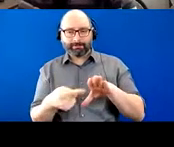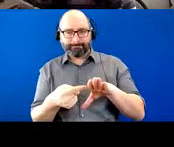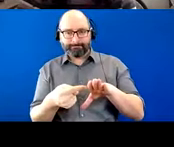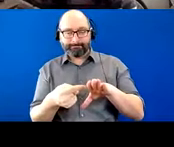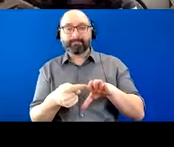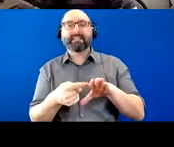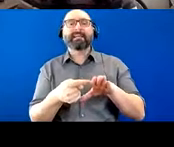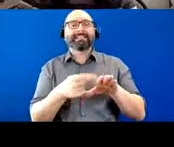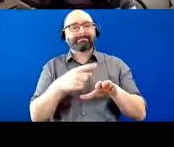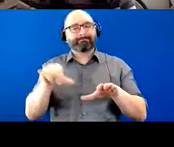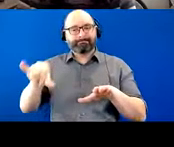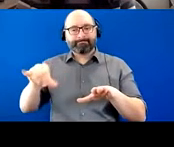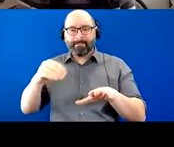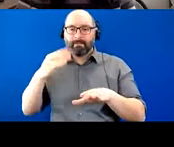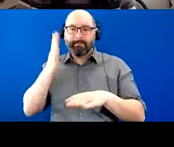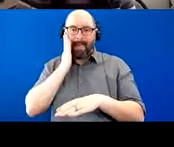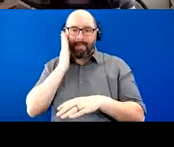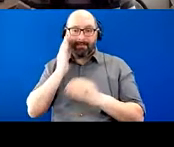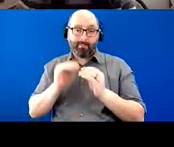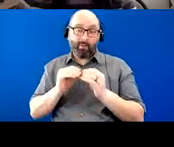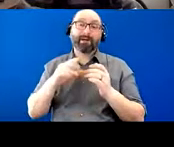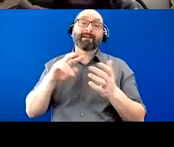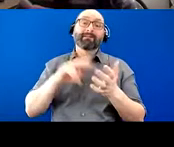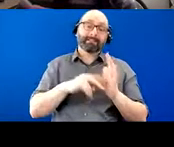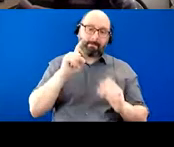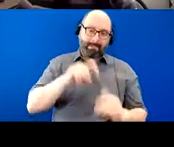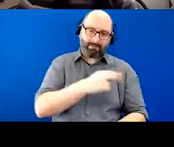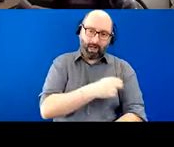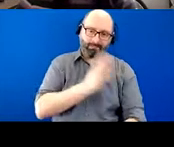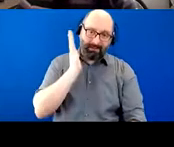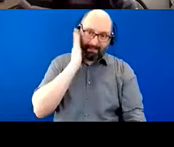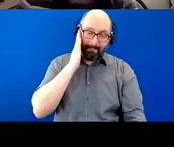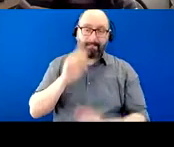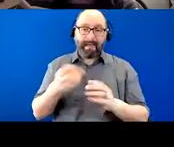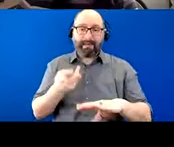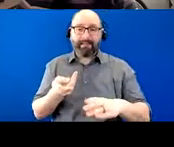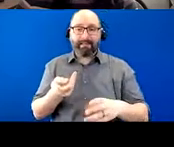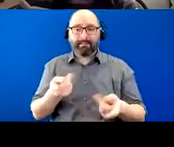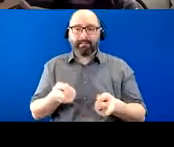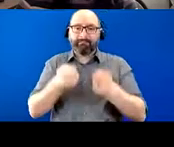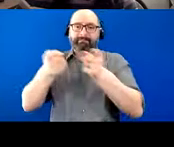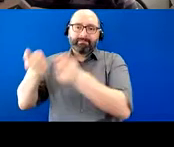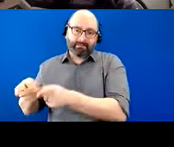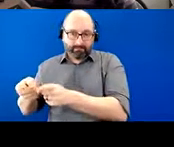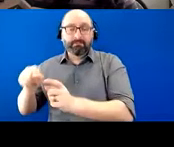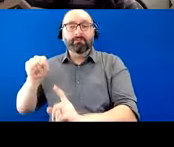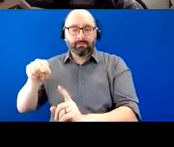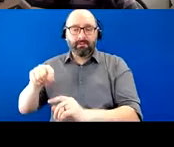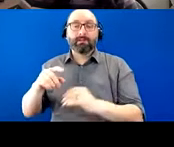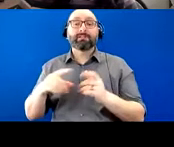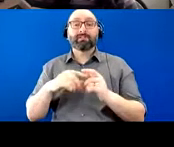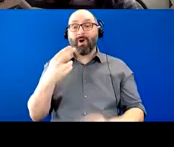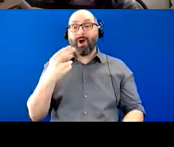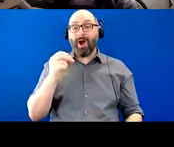bed bound and she needed a hospital bed and a Hoyer lift. Um, hospice was discussed with her at this time and he was eventually